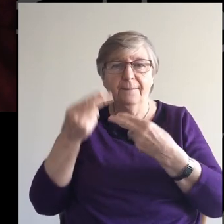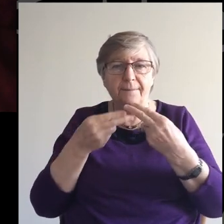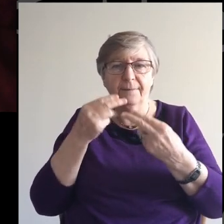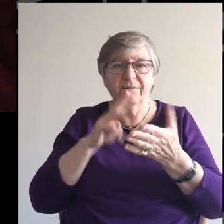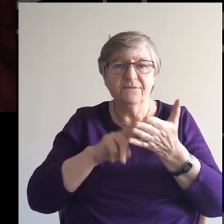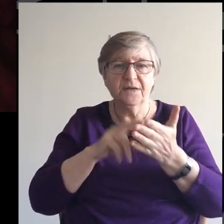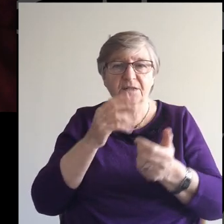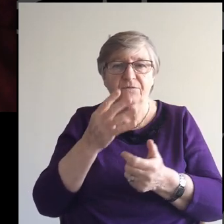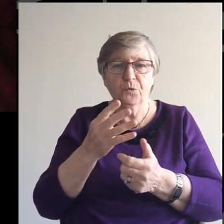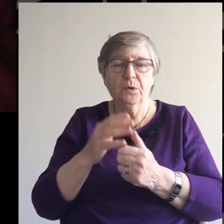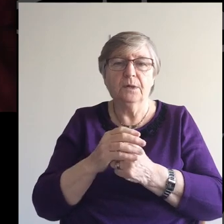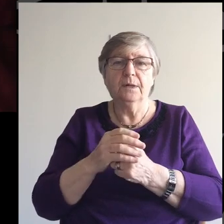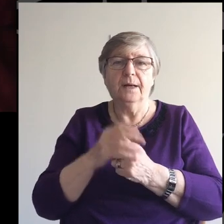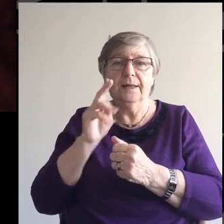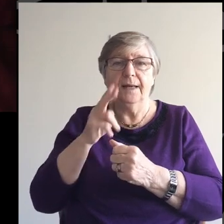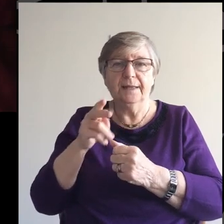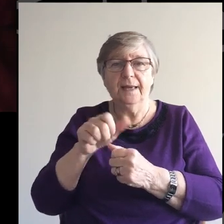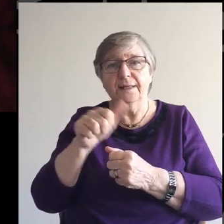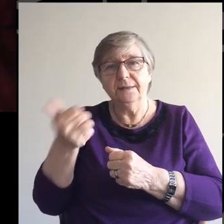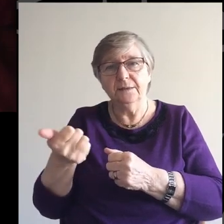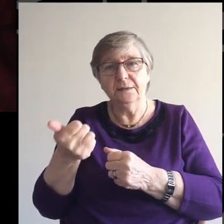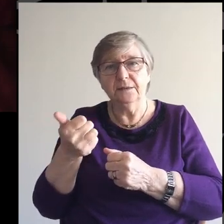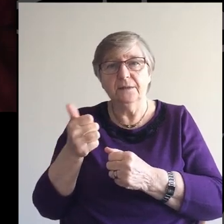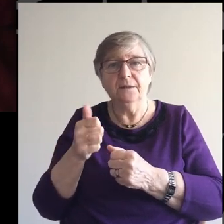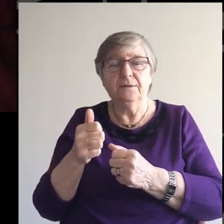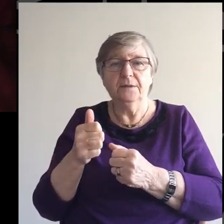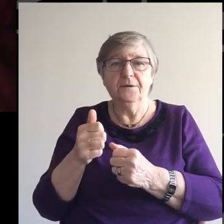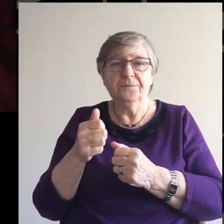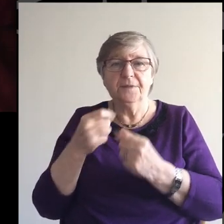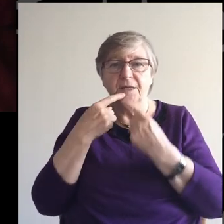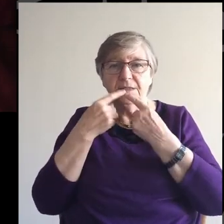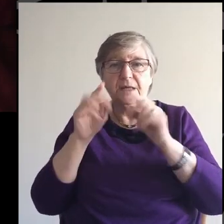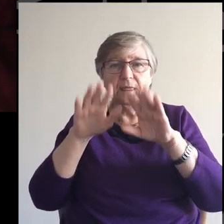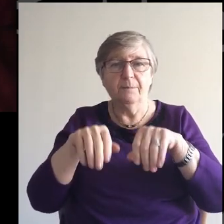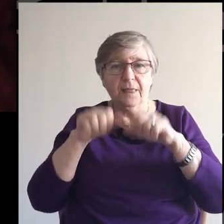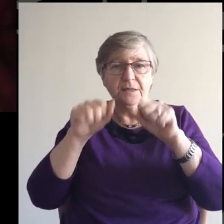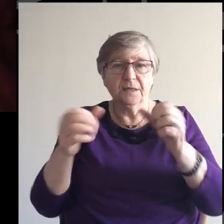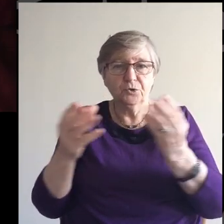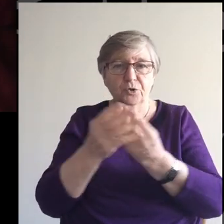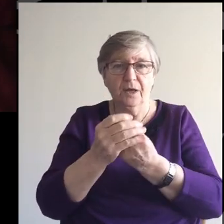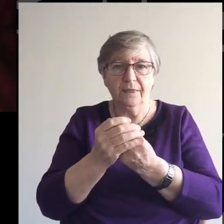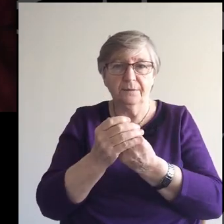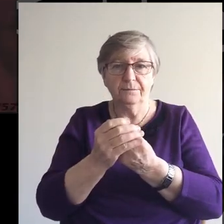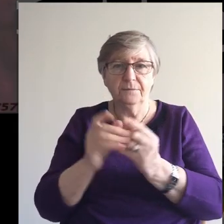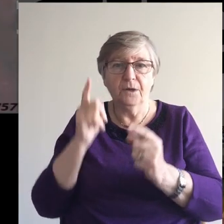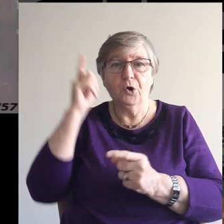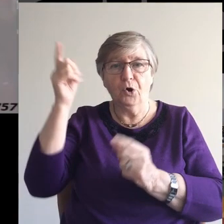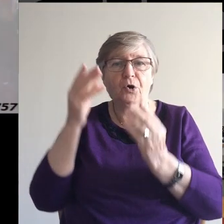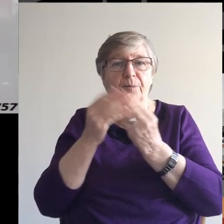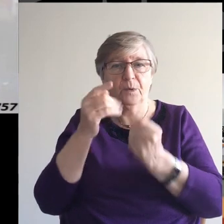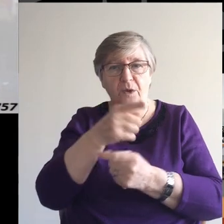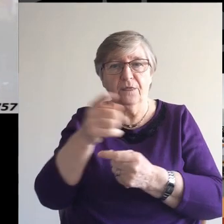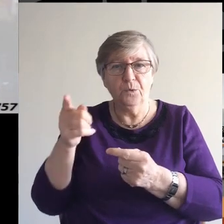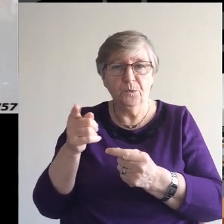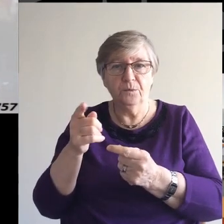And again After that We will Say the blessing God be with you